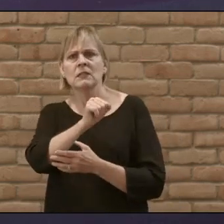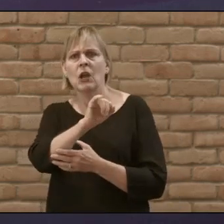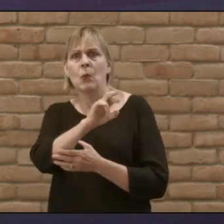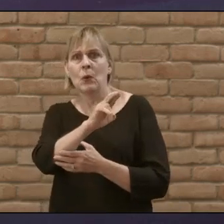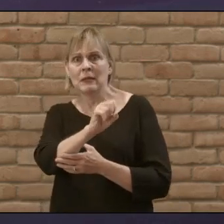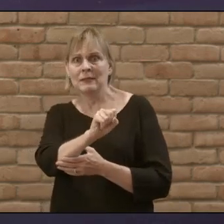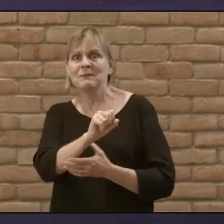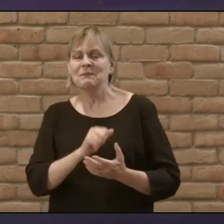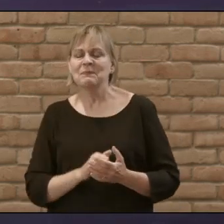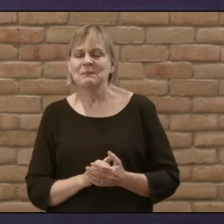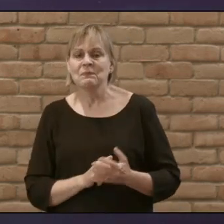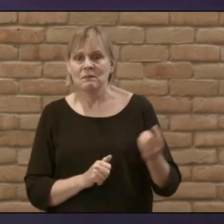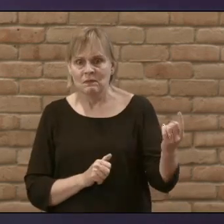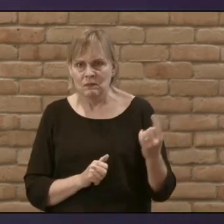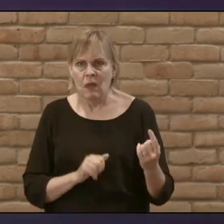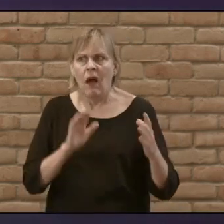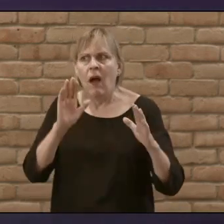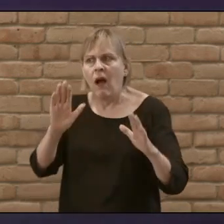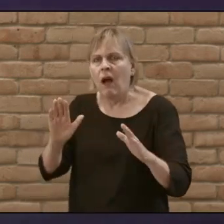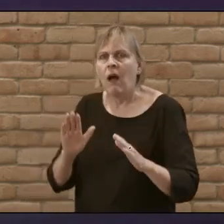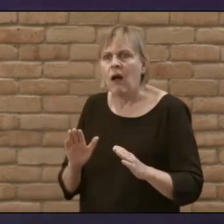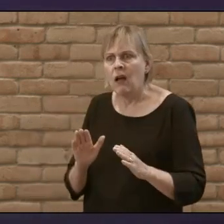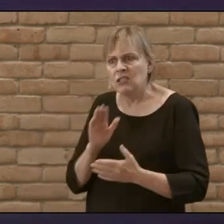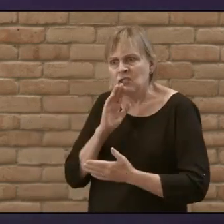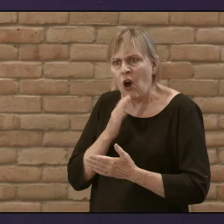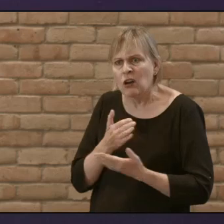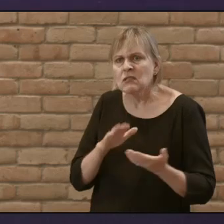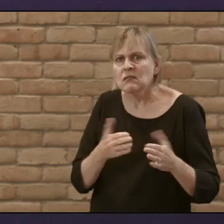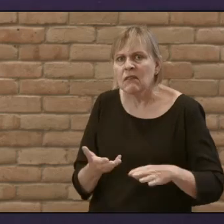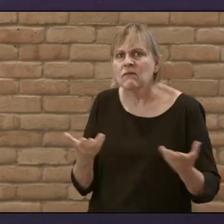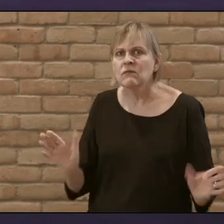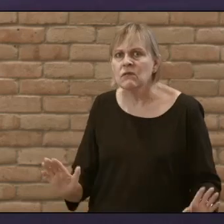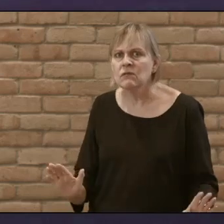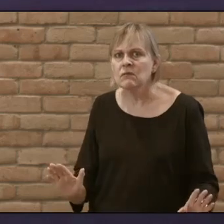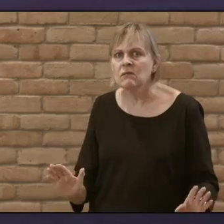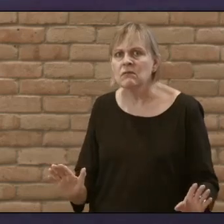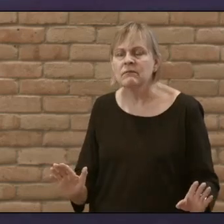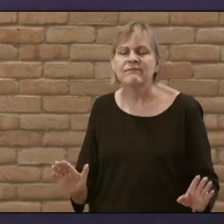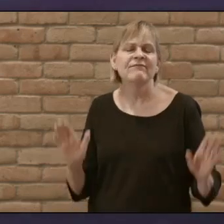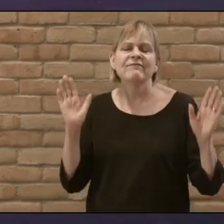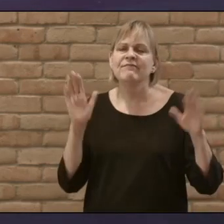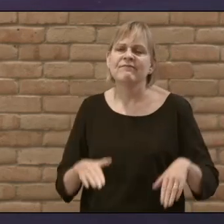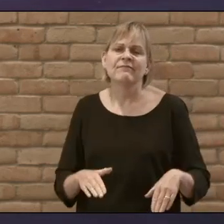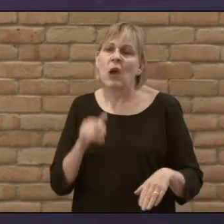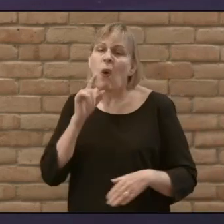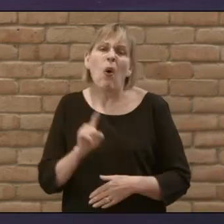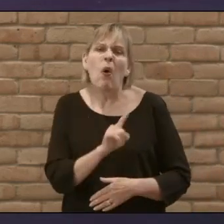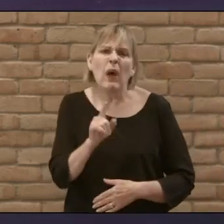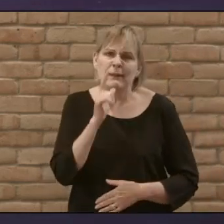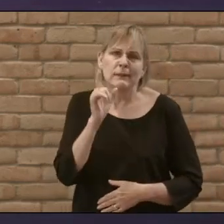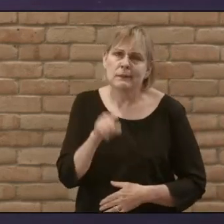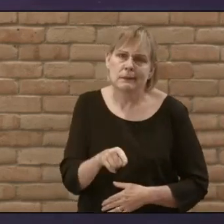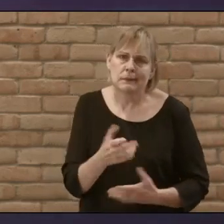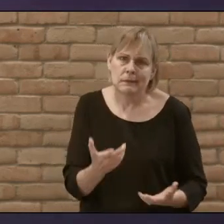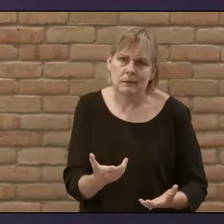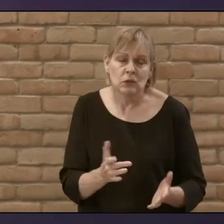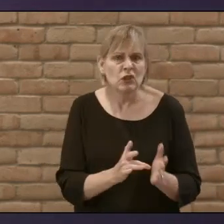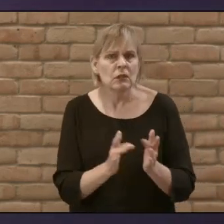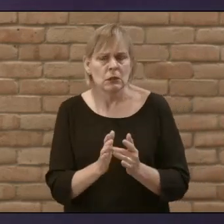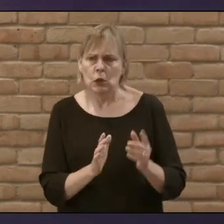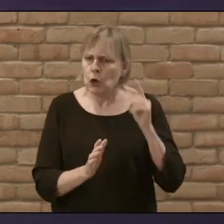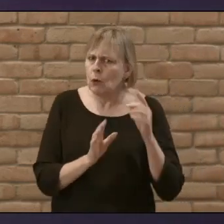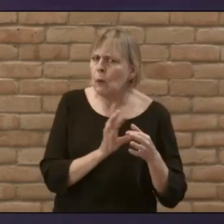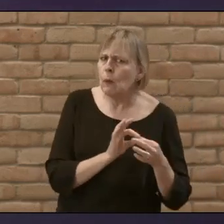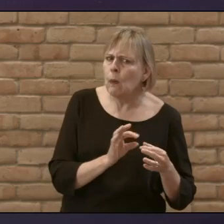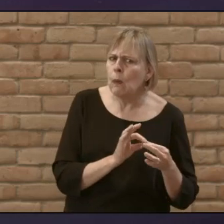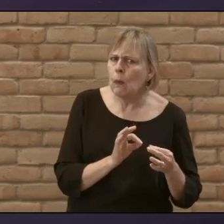synagogue. They told him, Your daughter is dead. There's no use troubling the teacher now. But Jesus overheard